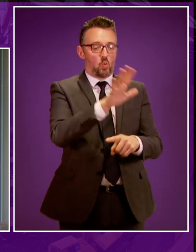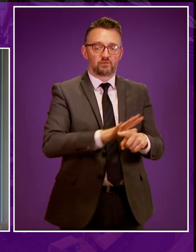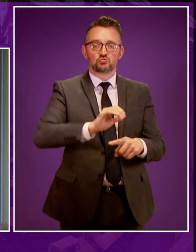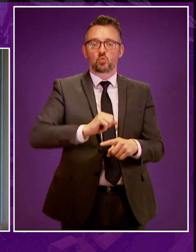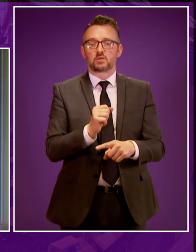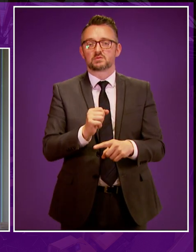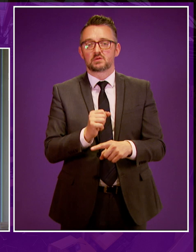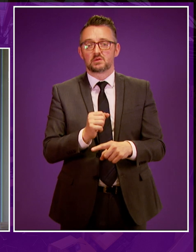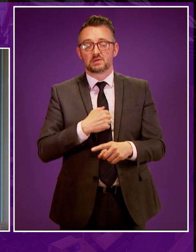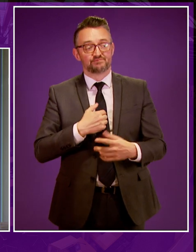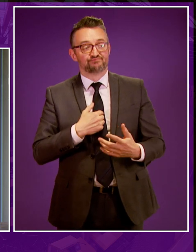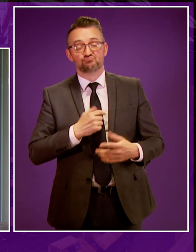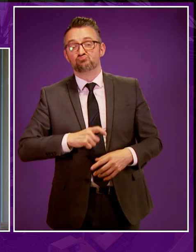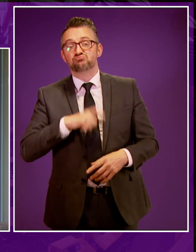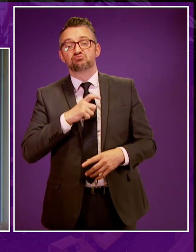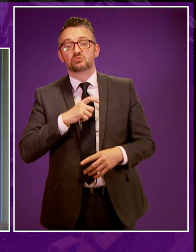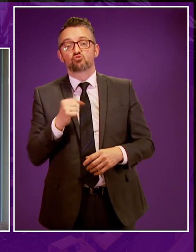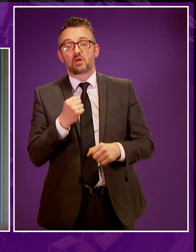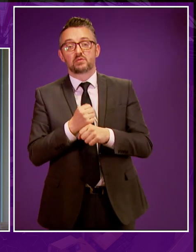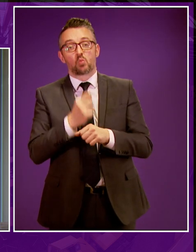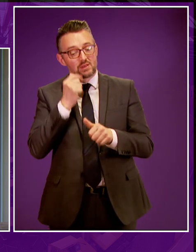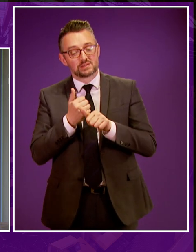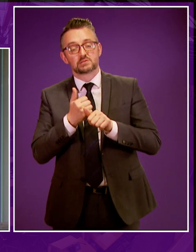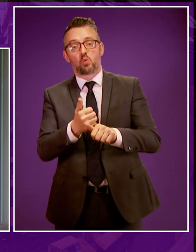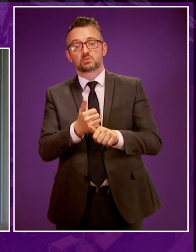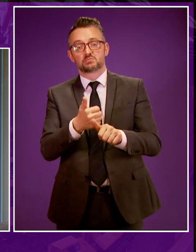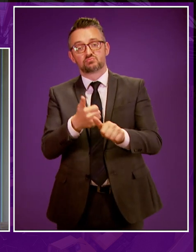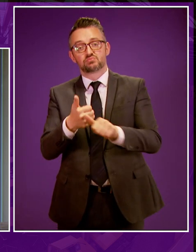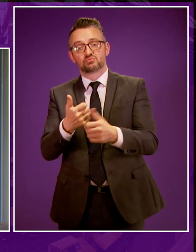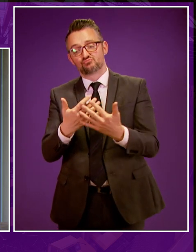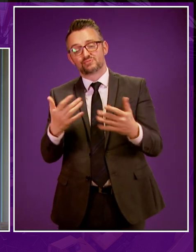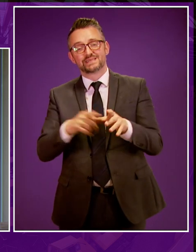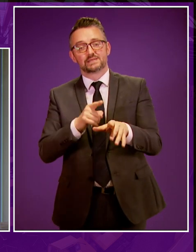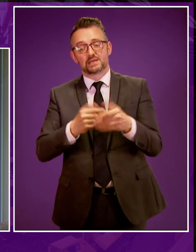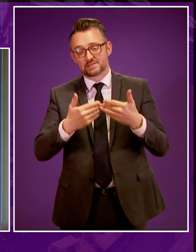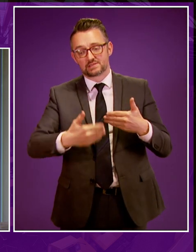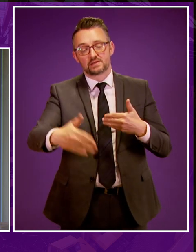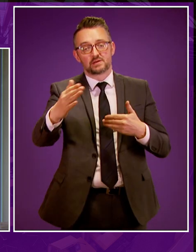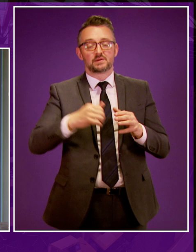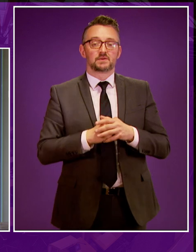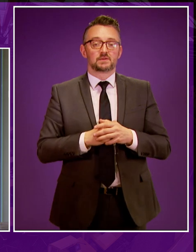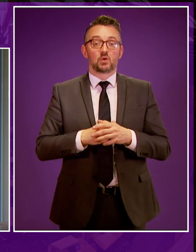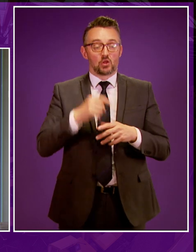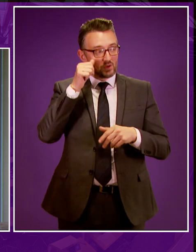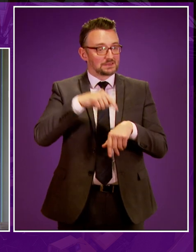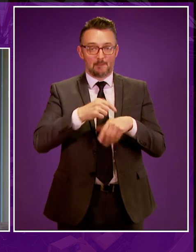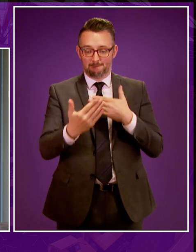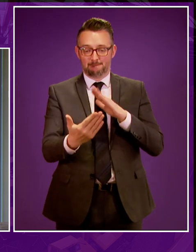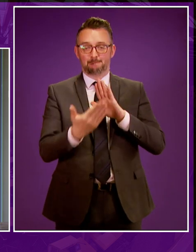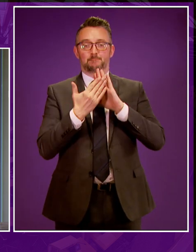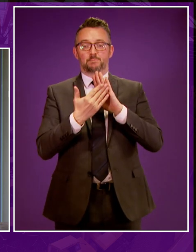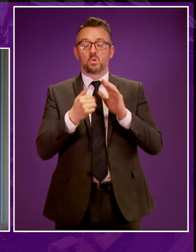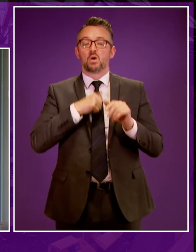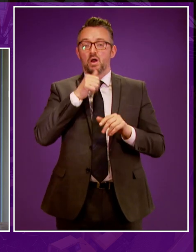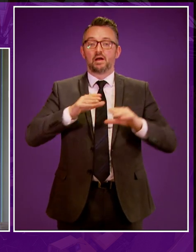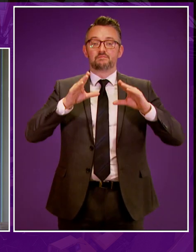I am confident the Scottish Government will continue to support these industries in the coming years and decades. As the time is short, will